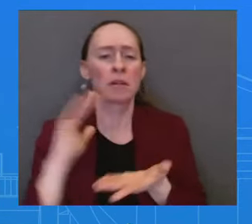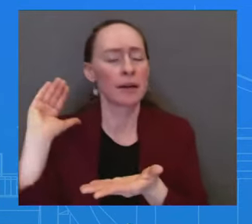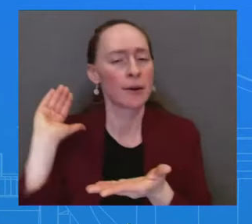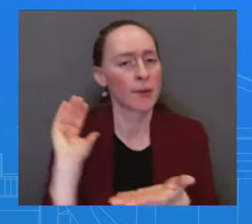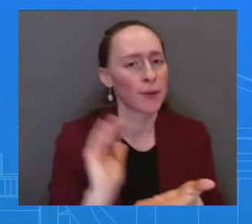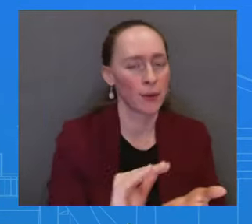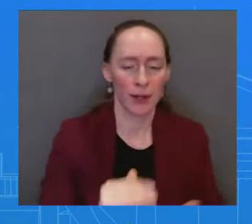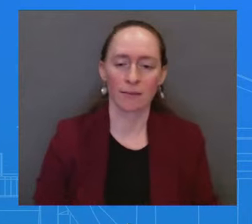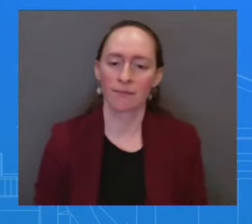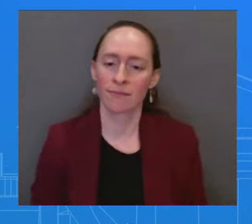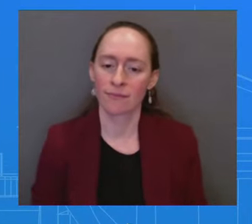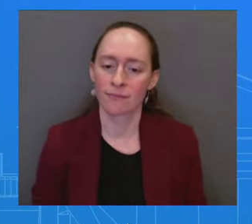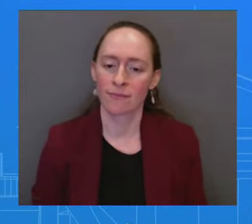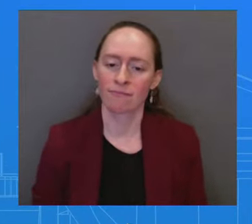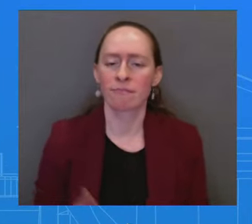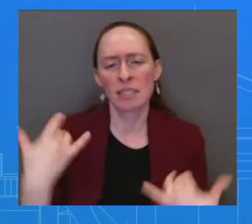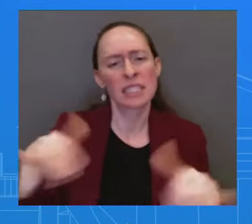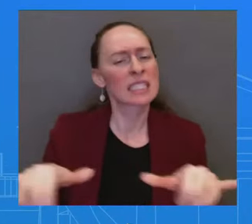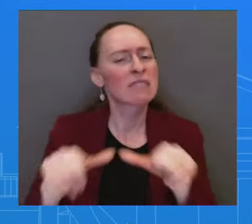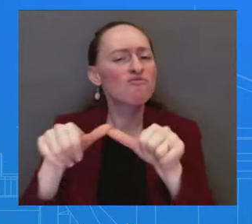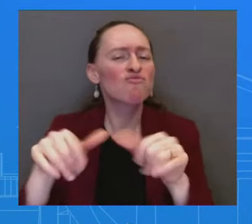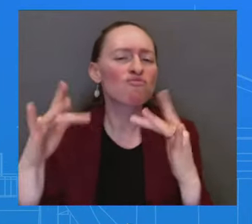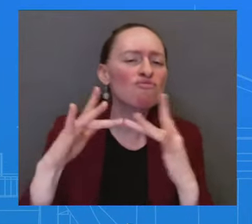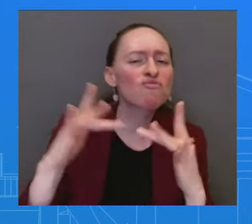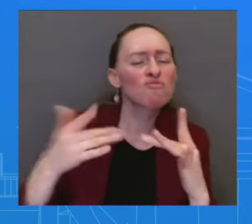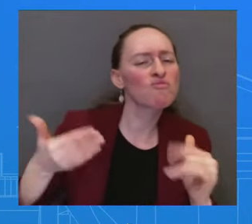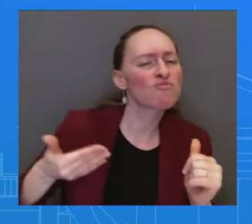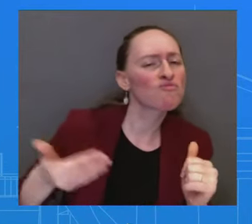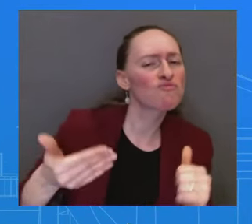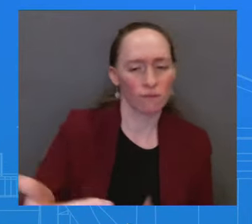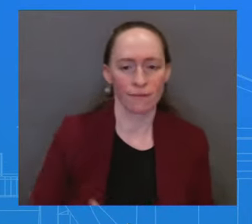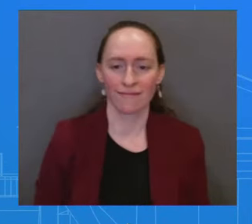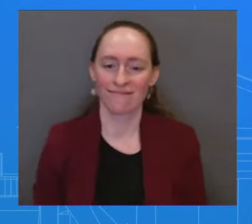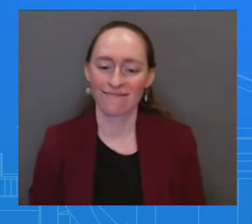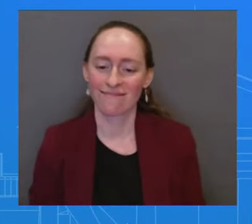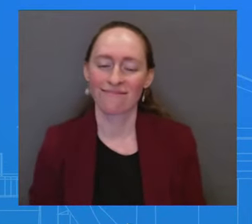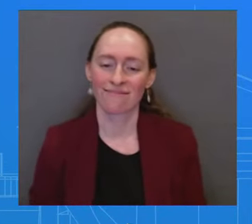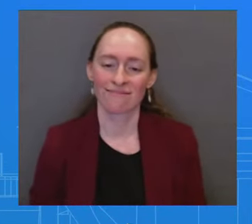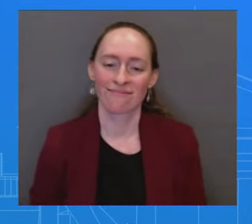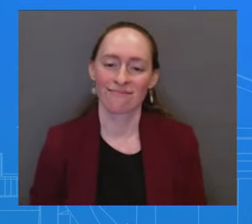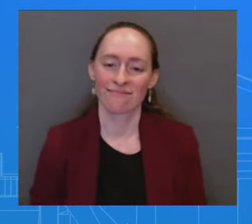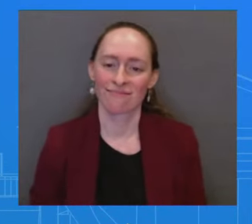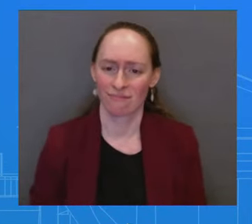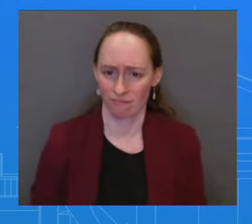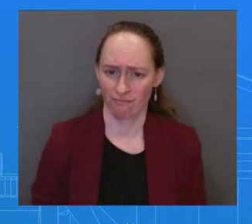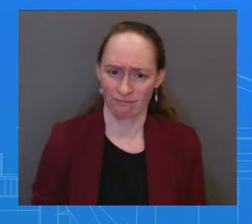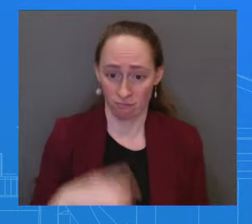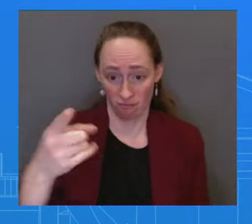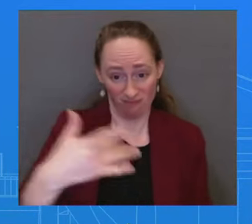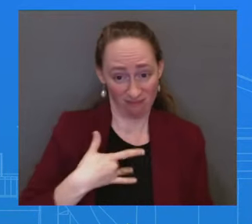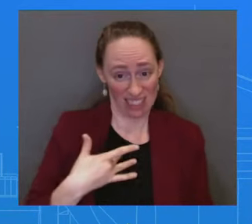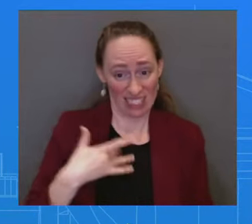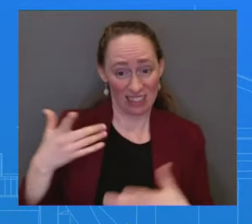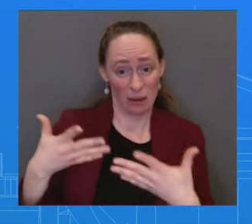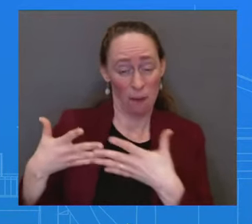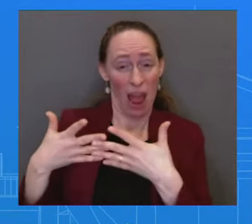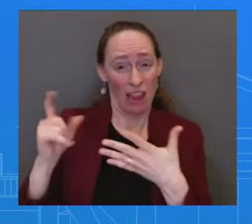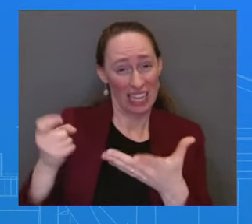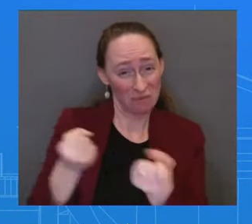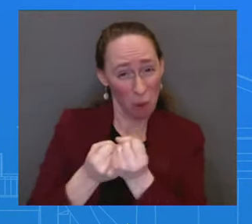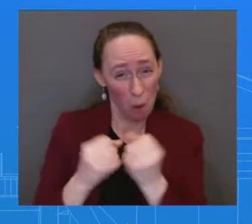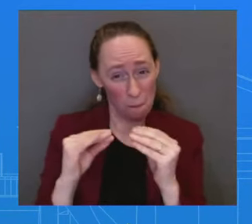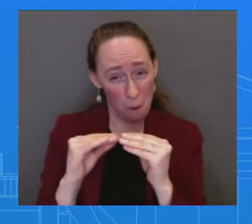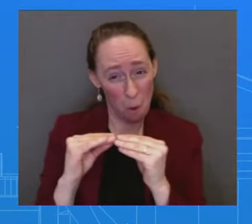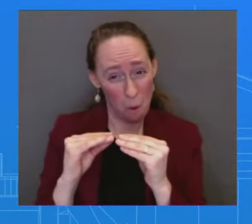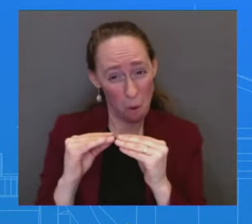talking about support from the U.S. to stem the flow at their southern border? Support from the U.S., support from in the region. I mean, again, we're trying to take a true regional